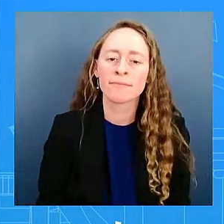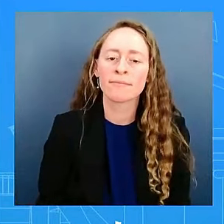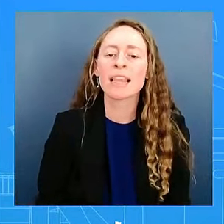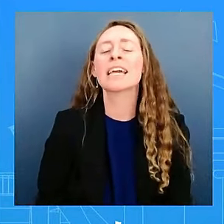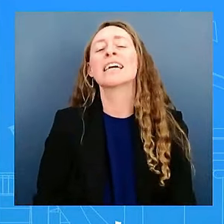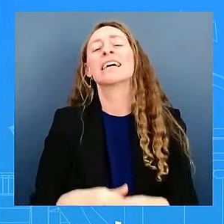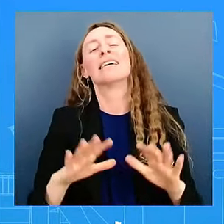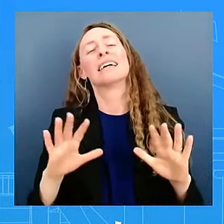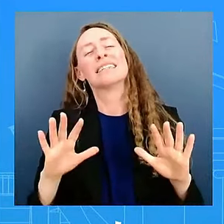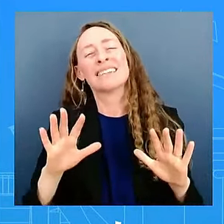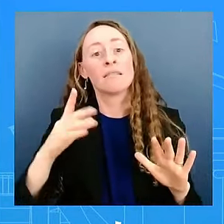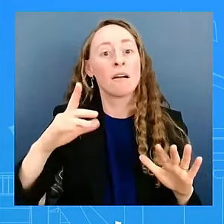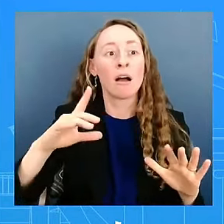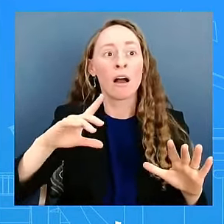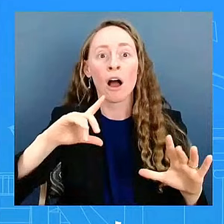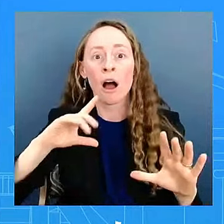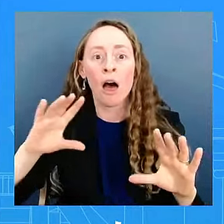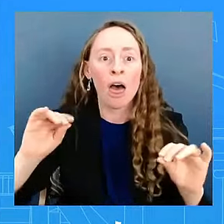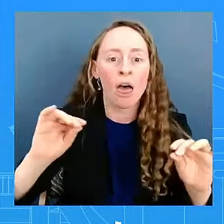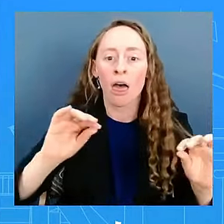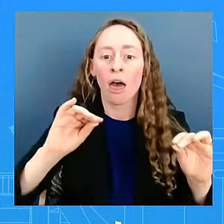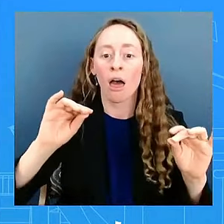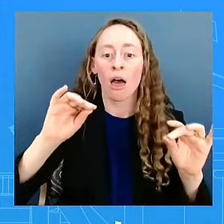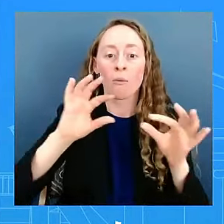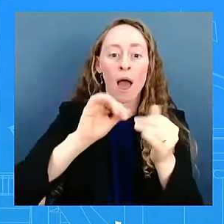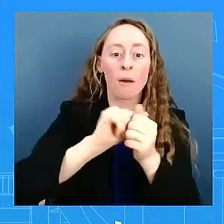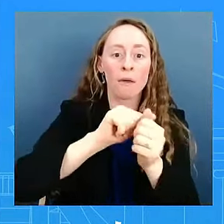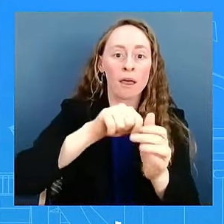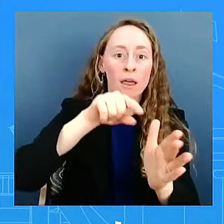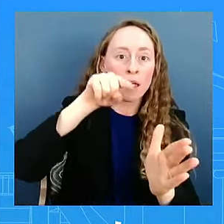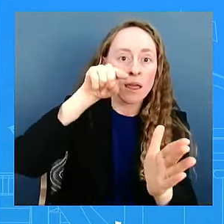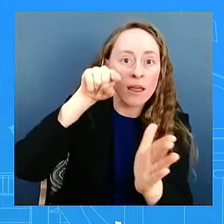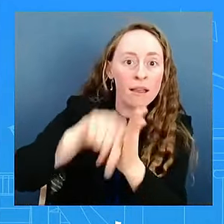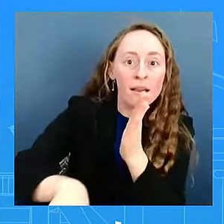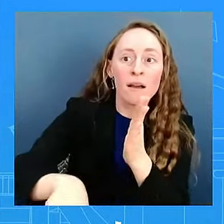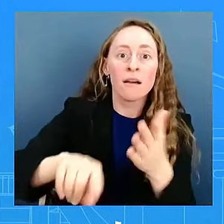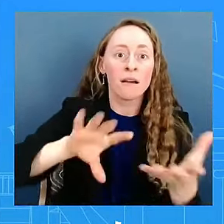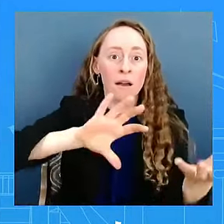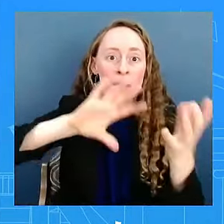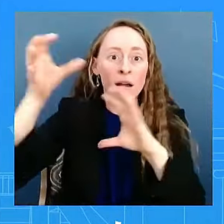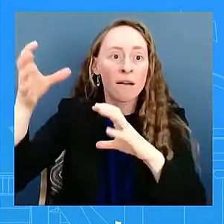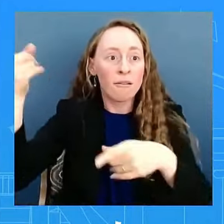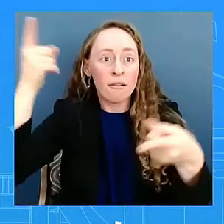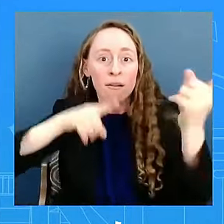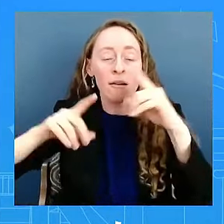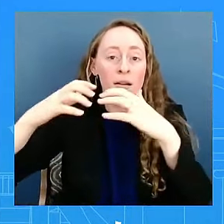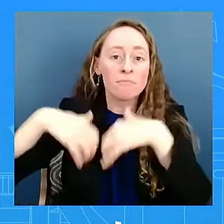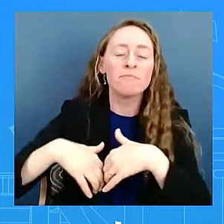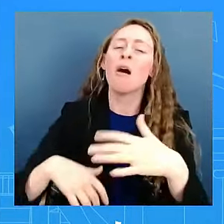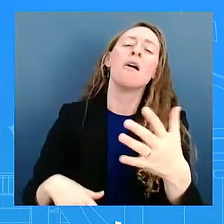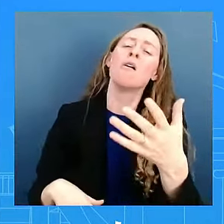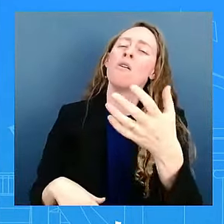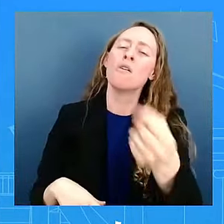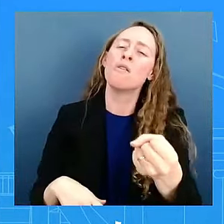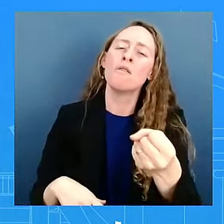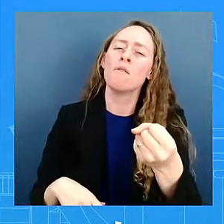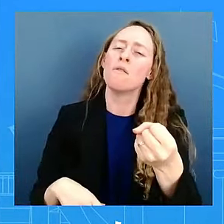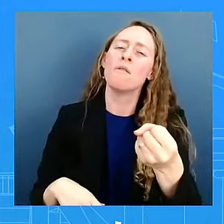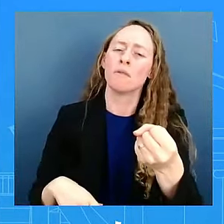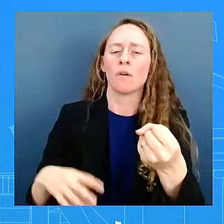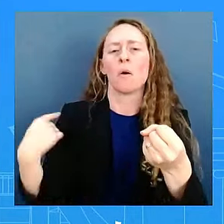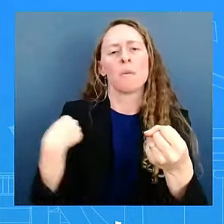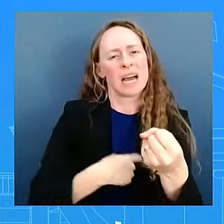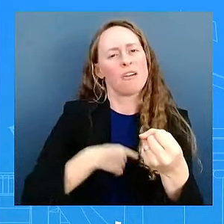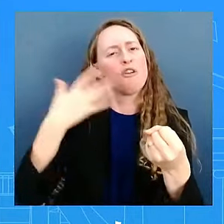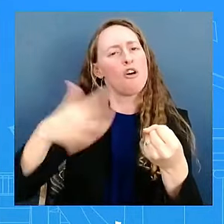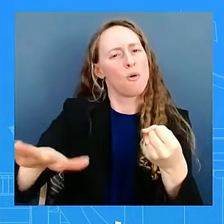ceasefire deal. What we do know is we have a team in the region. What we do know is we want to keep having these conversations and we believe they're still worth having.